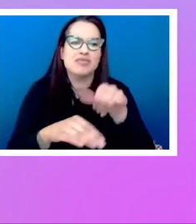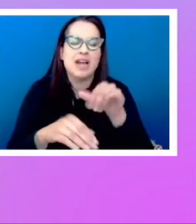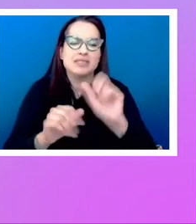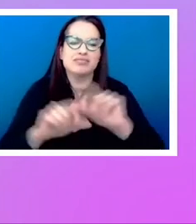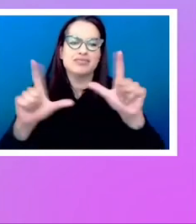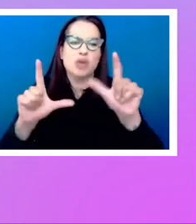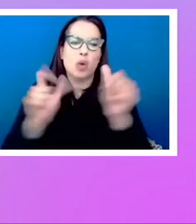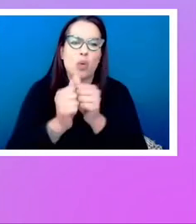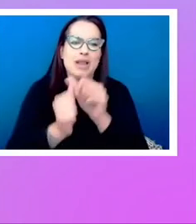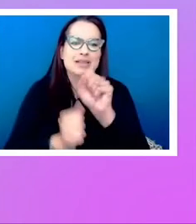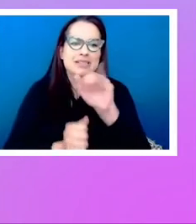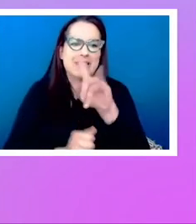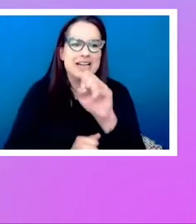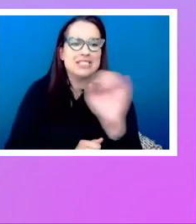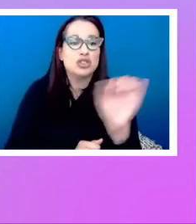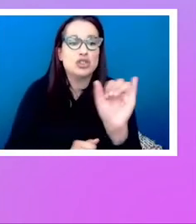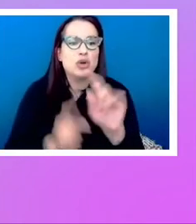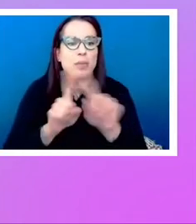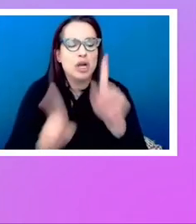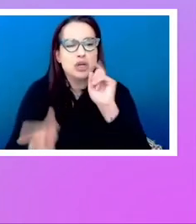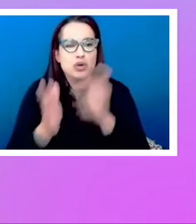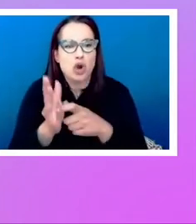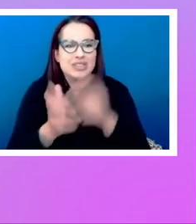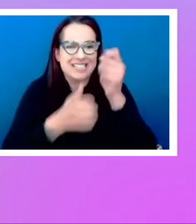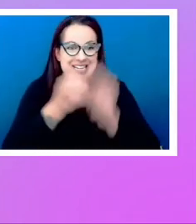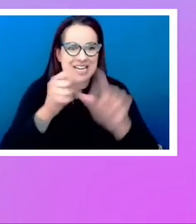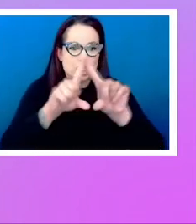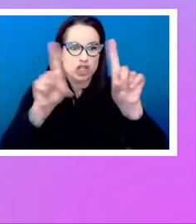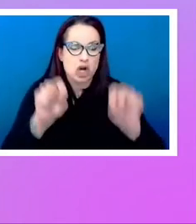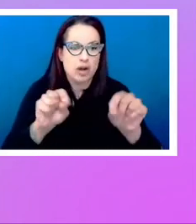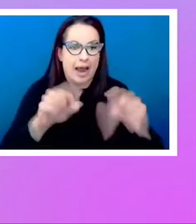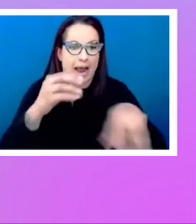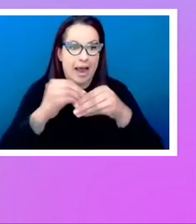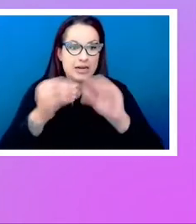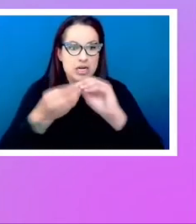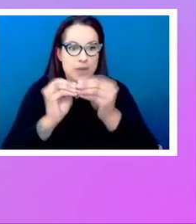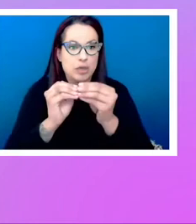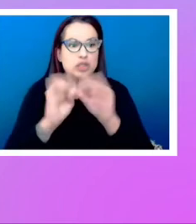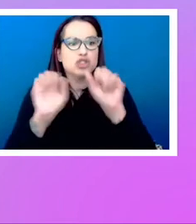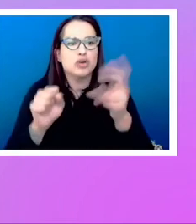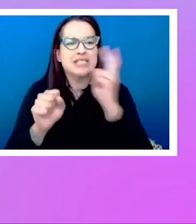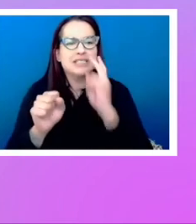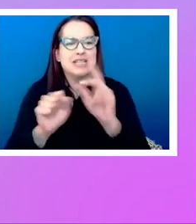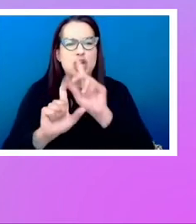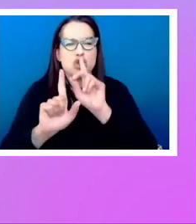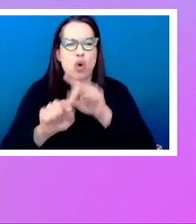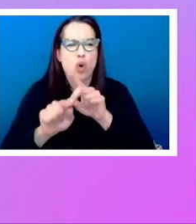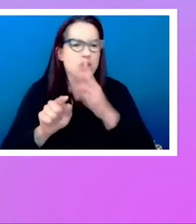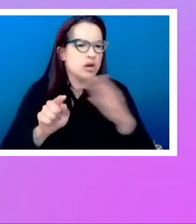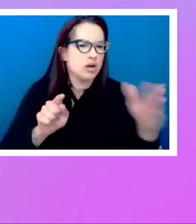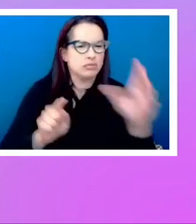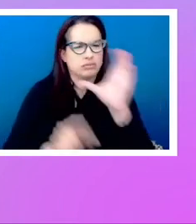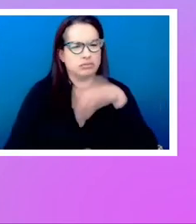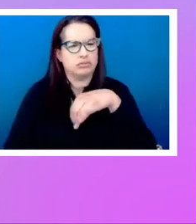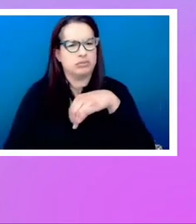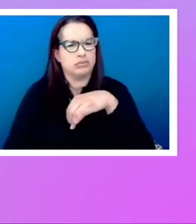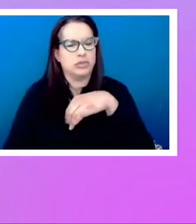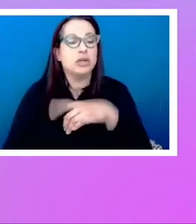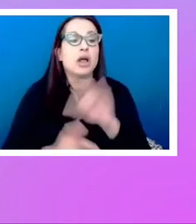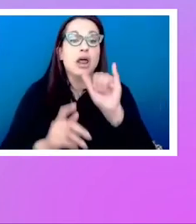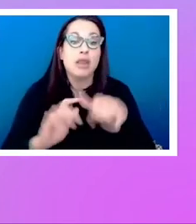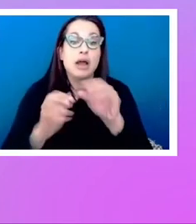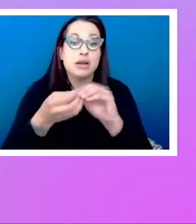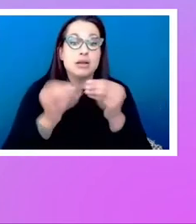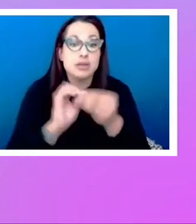But as you're moving around, I've numbered each of the cards. So you can see the sort of strange order. Now, the order of their numbers is the order that they